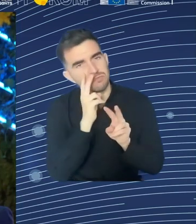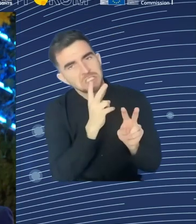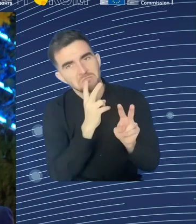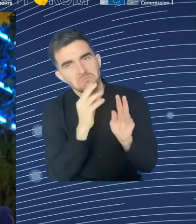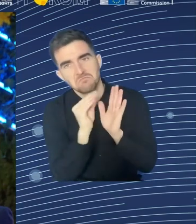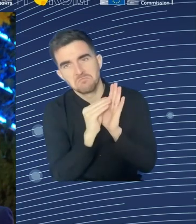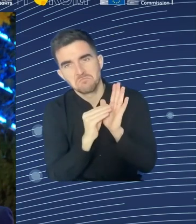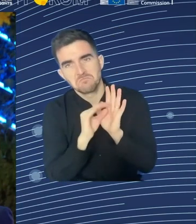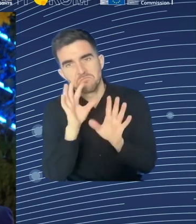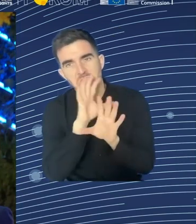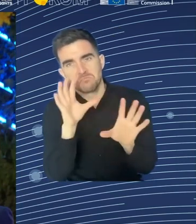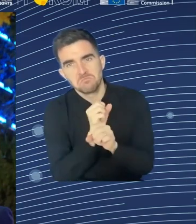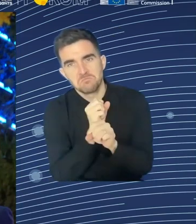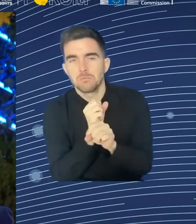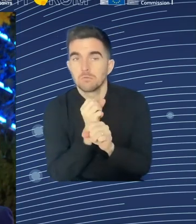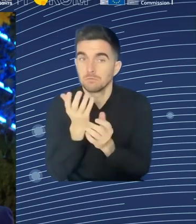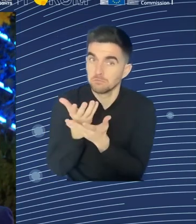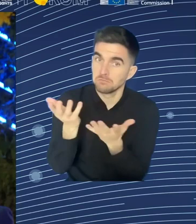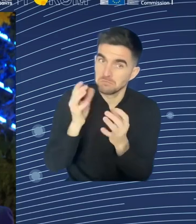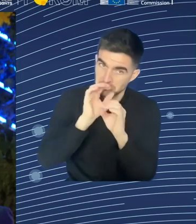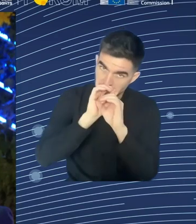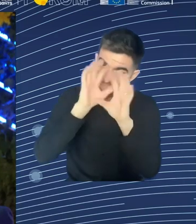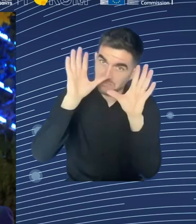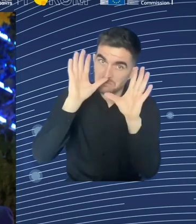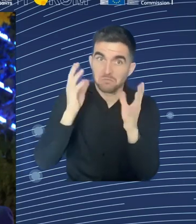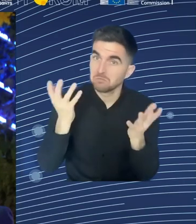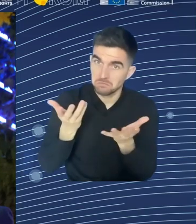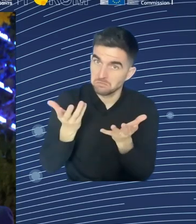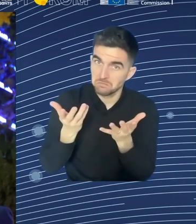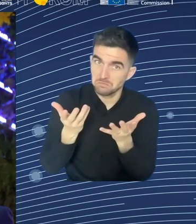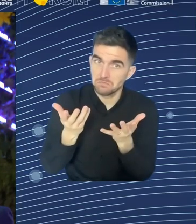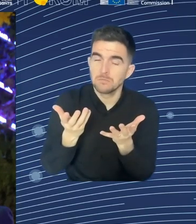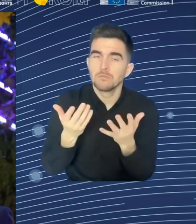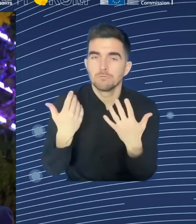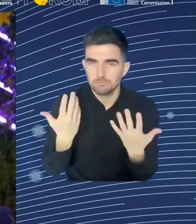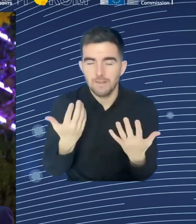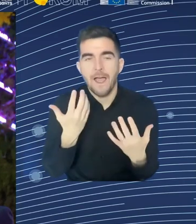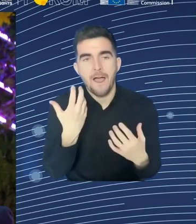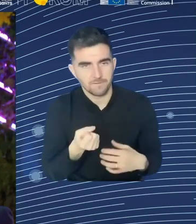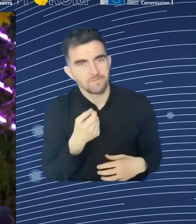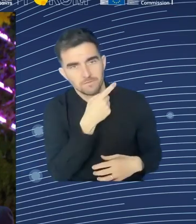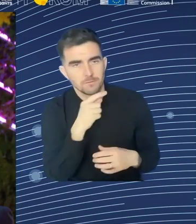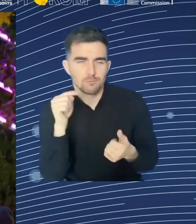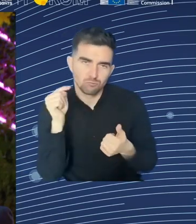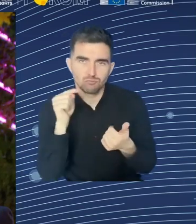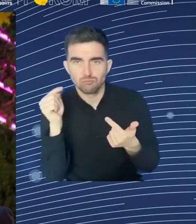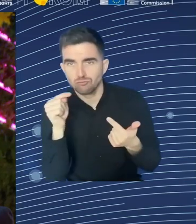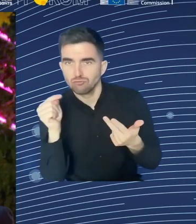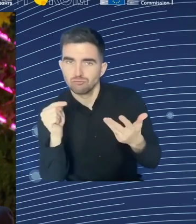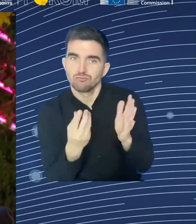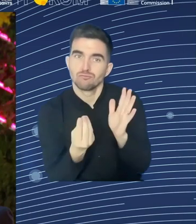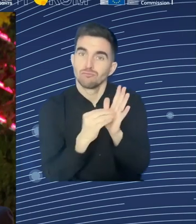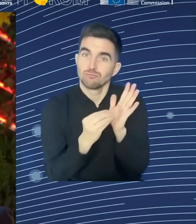seem the most obvious to you? Or would you maybe add some based on your experience and expertise?